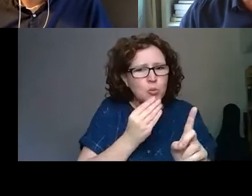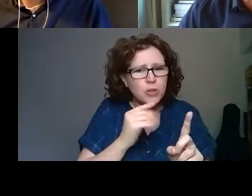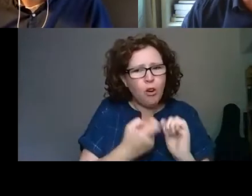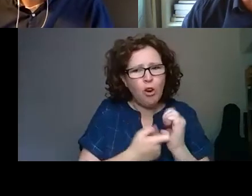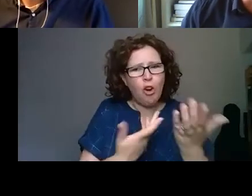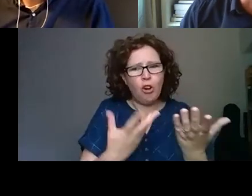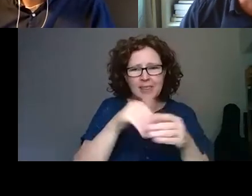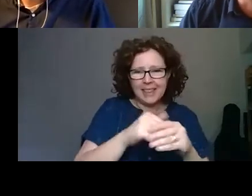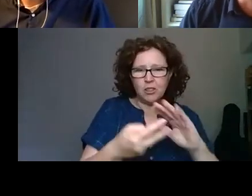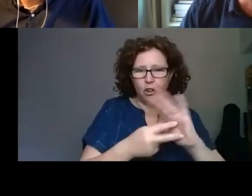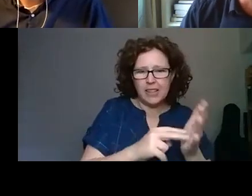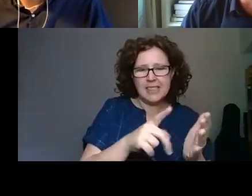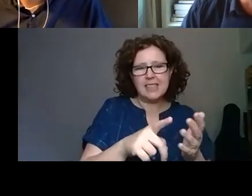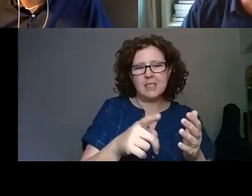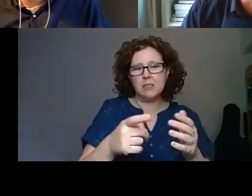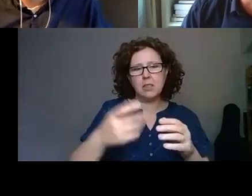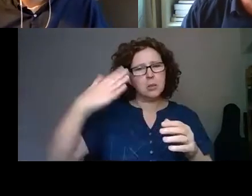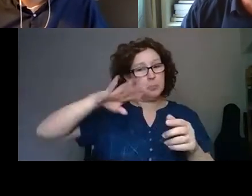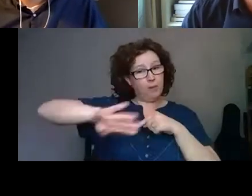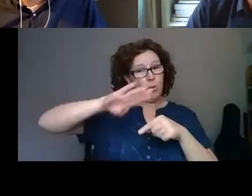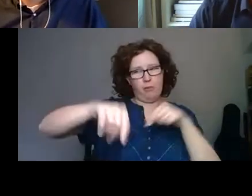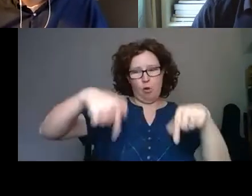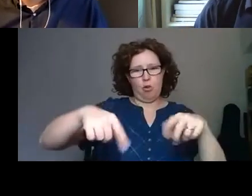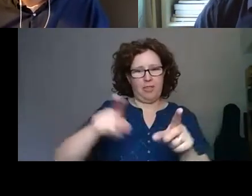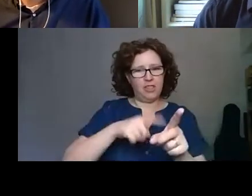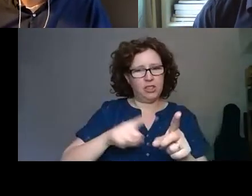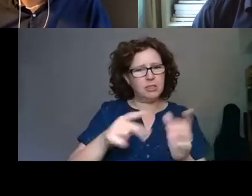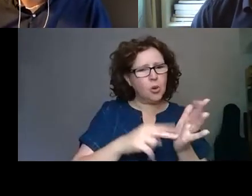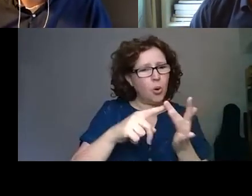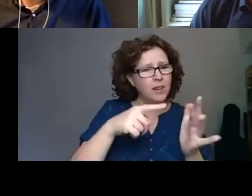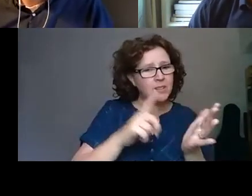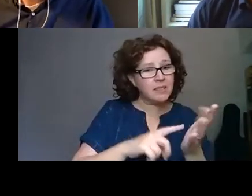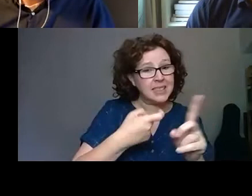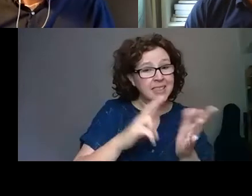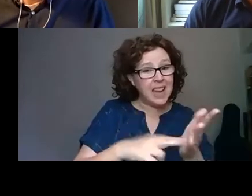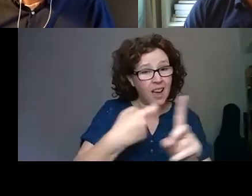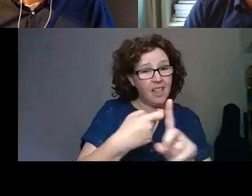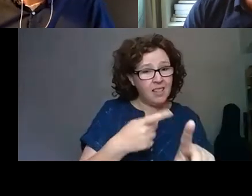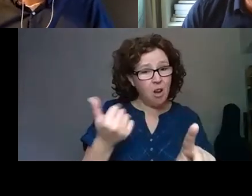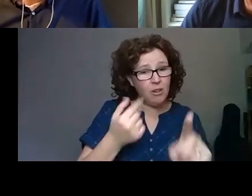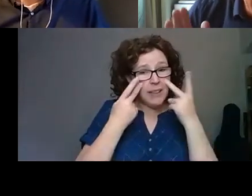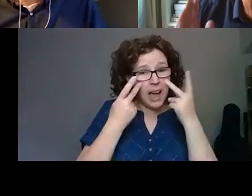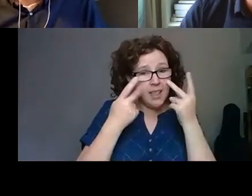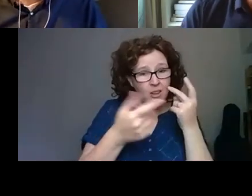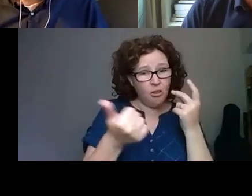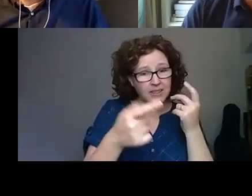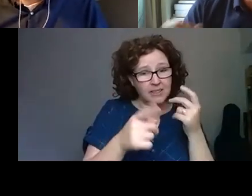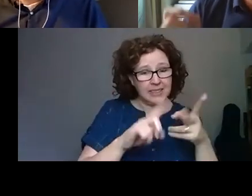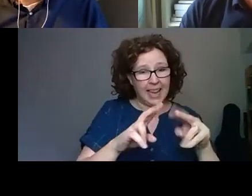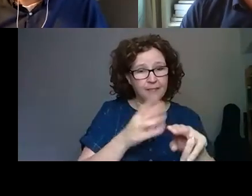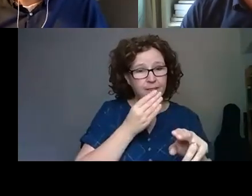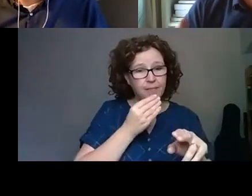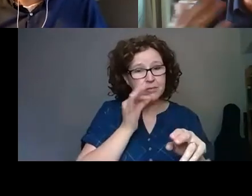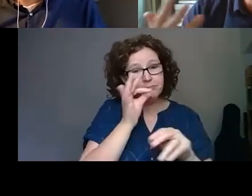prior to the disruption of this year. So so Nihil, are OK if I come to you first, you know, you know, in in in nerve center?